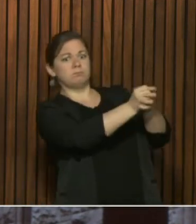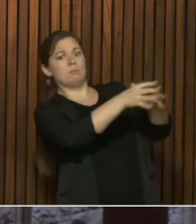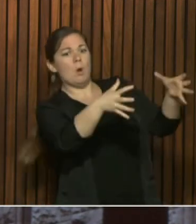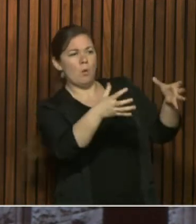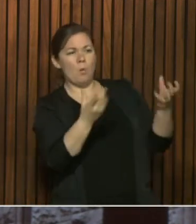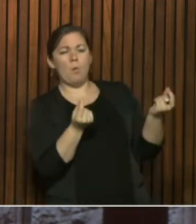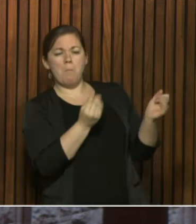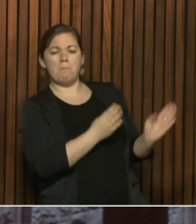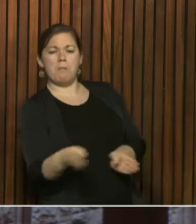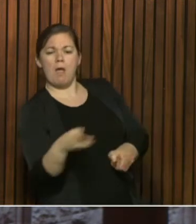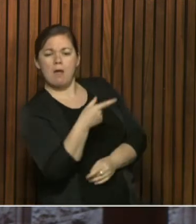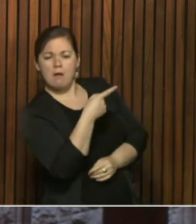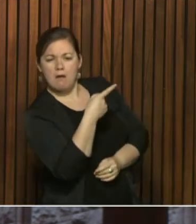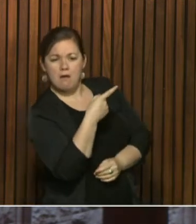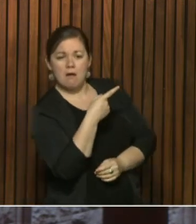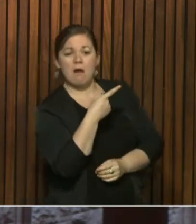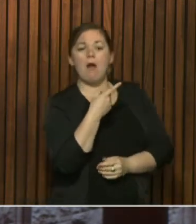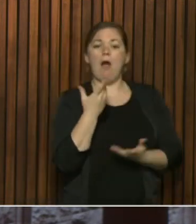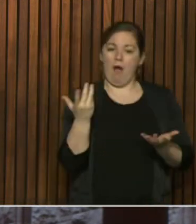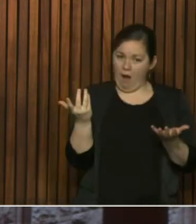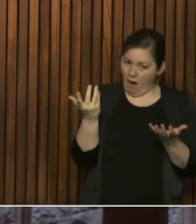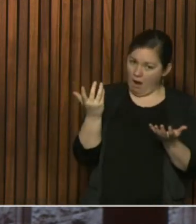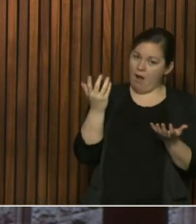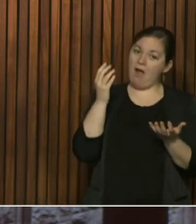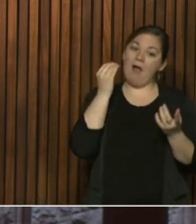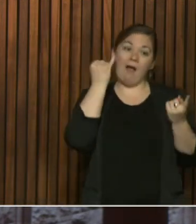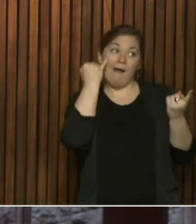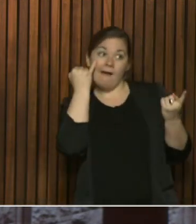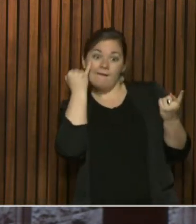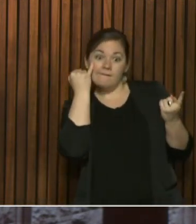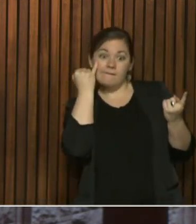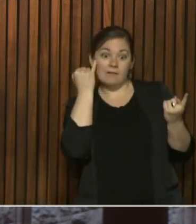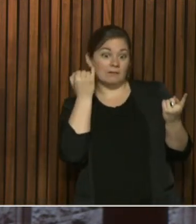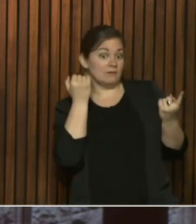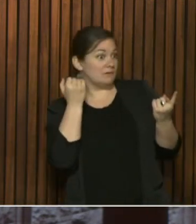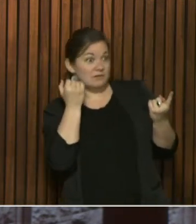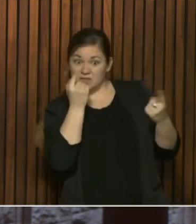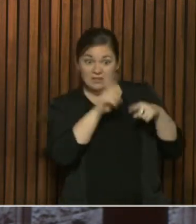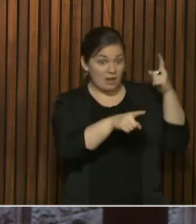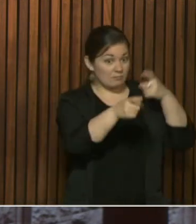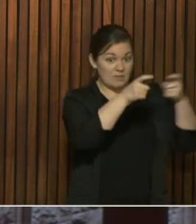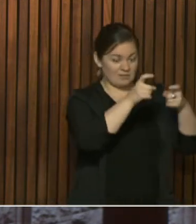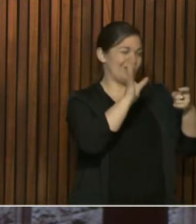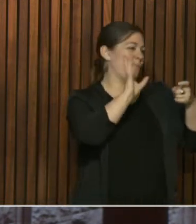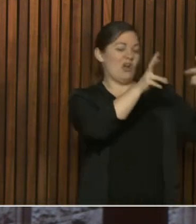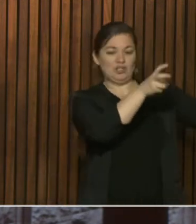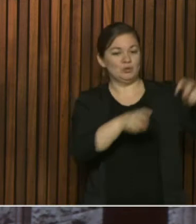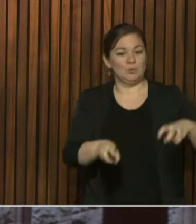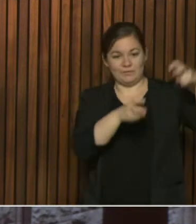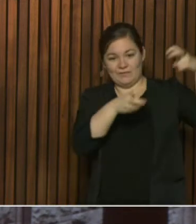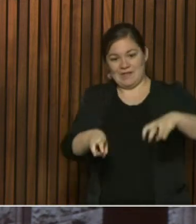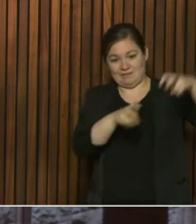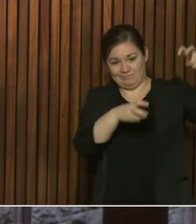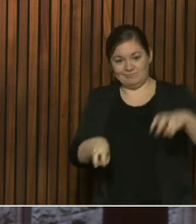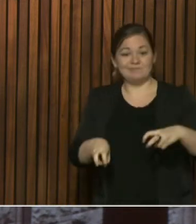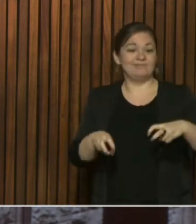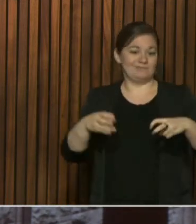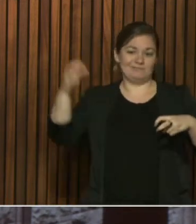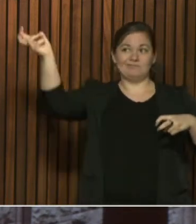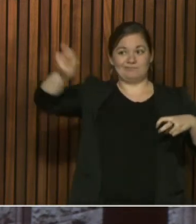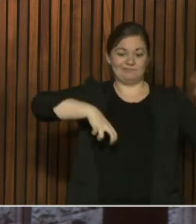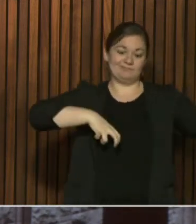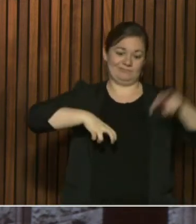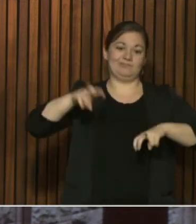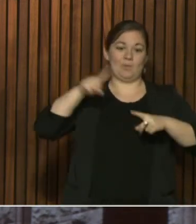course, if there was extensive, they would have to offload to other regions around. And that's part of the value of the command team, as well as having the regional